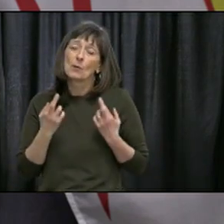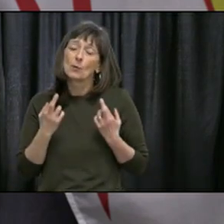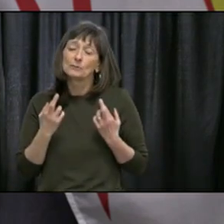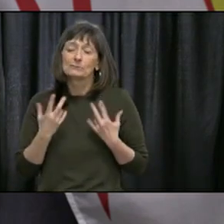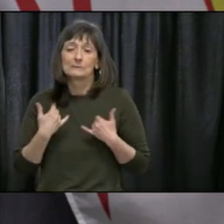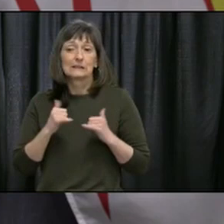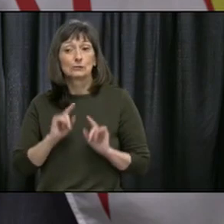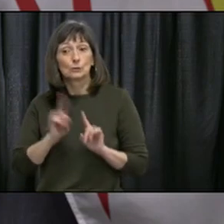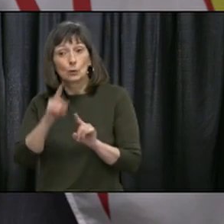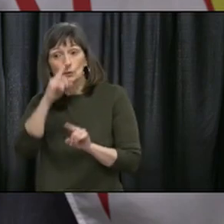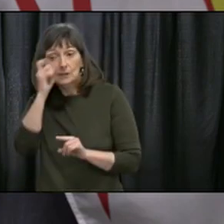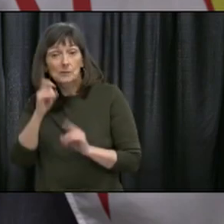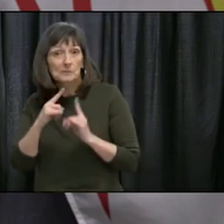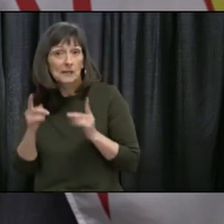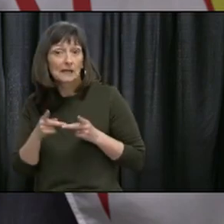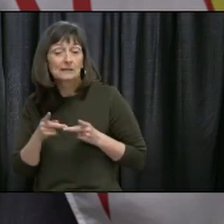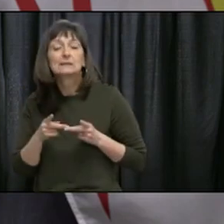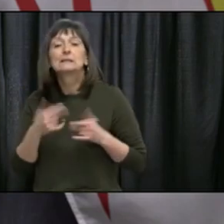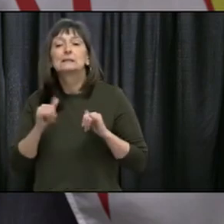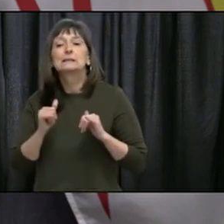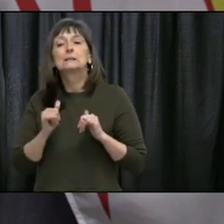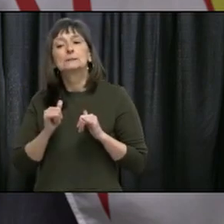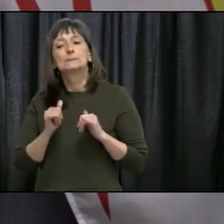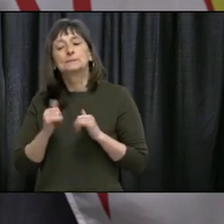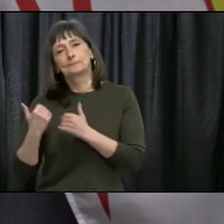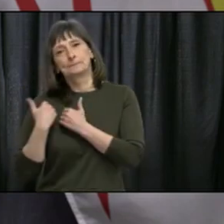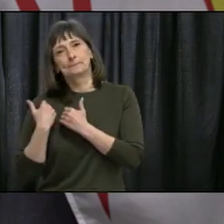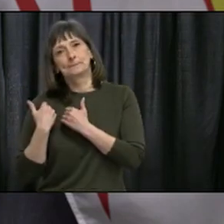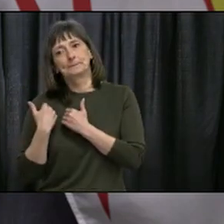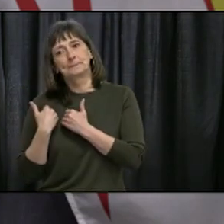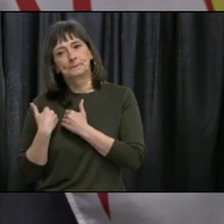responsibly and try to make the best decisions.